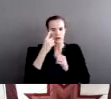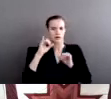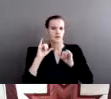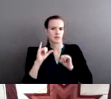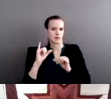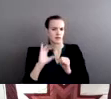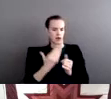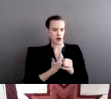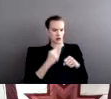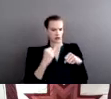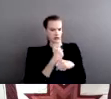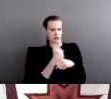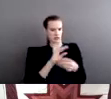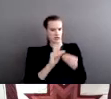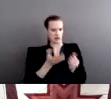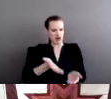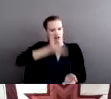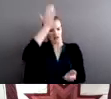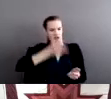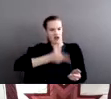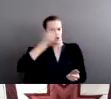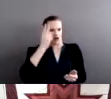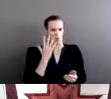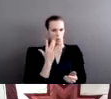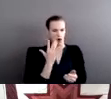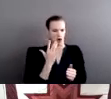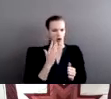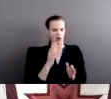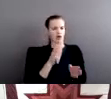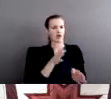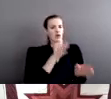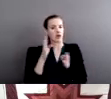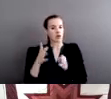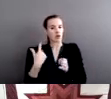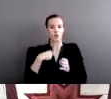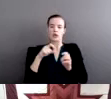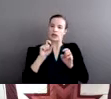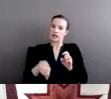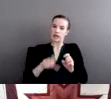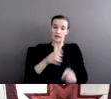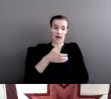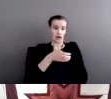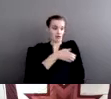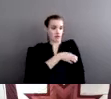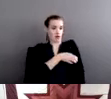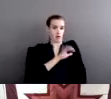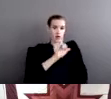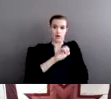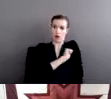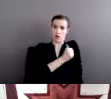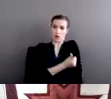way they are and why we need to restore authority to tribal nations so that they can take